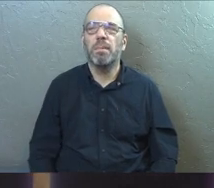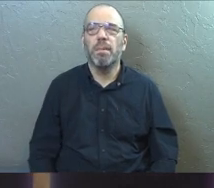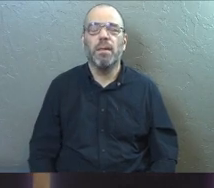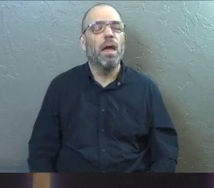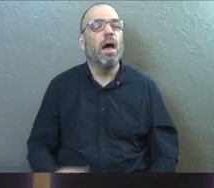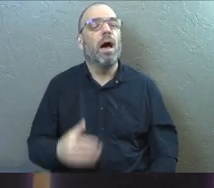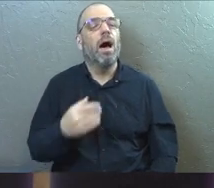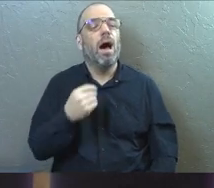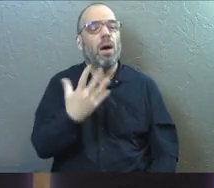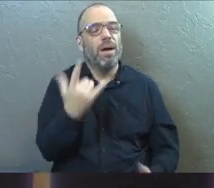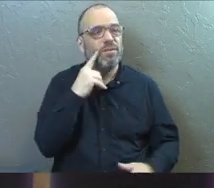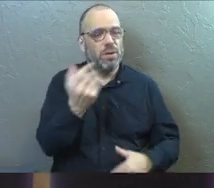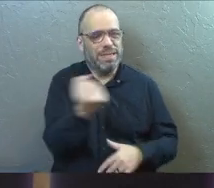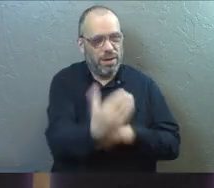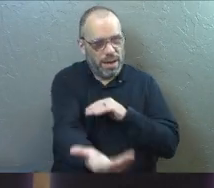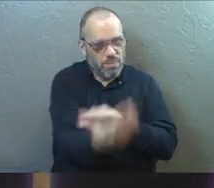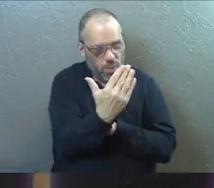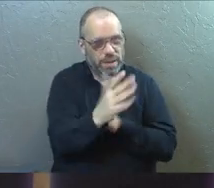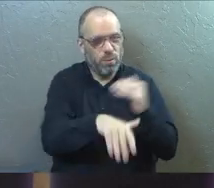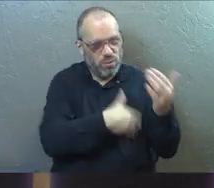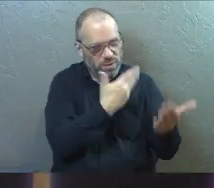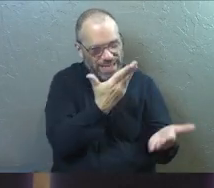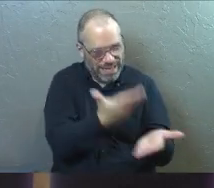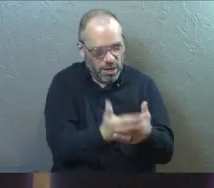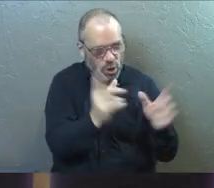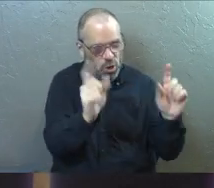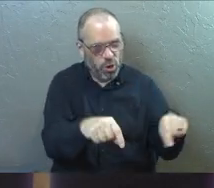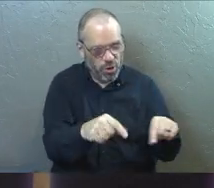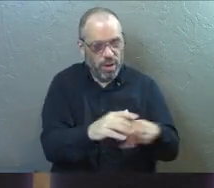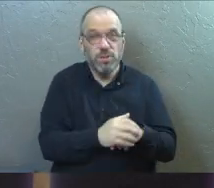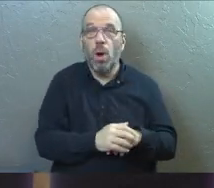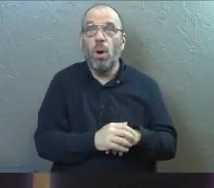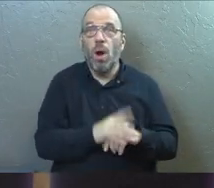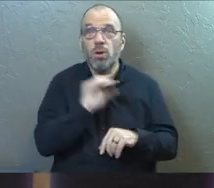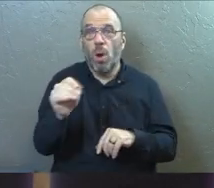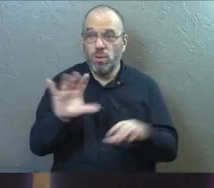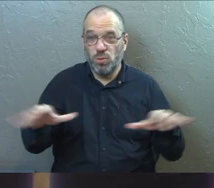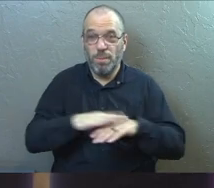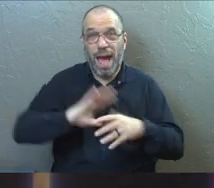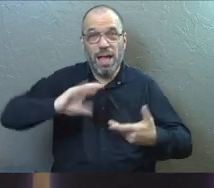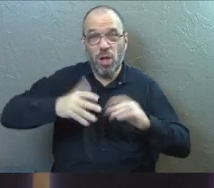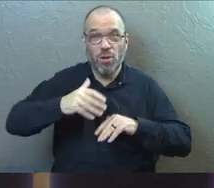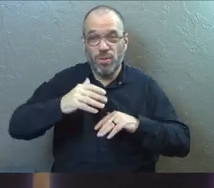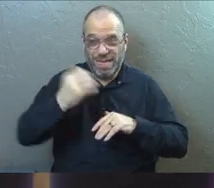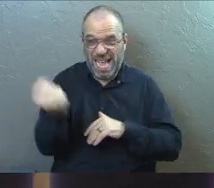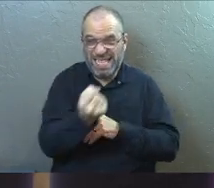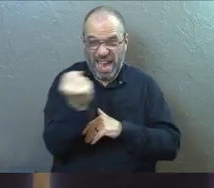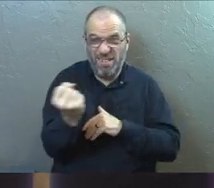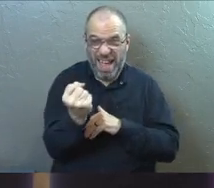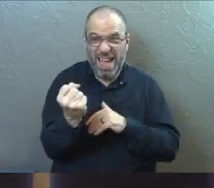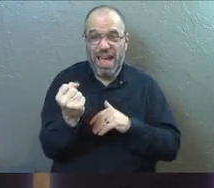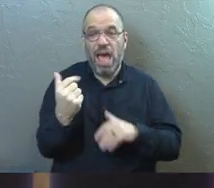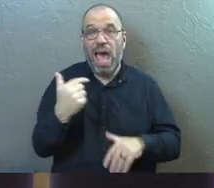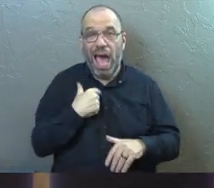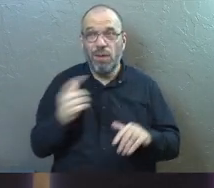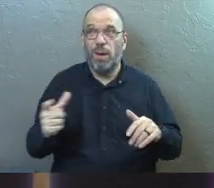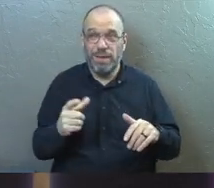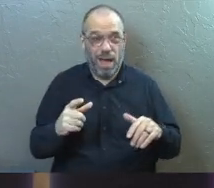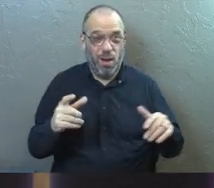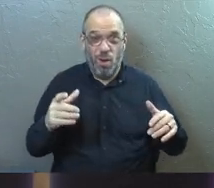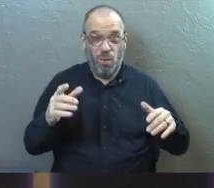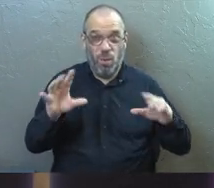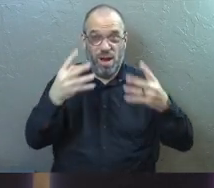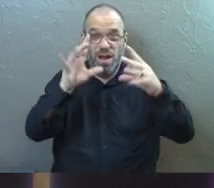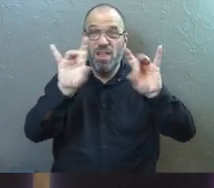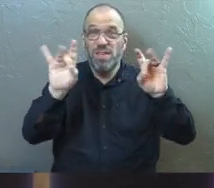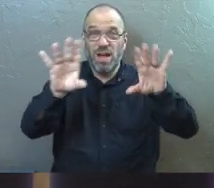He's like, I'll have it waiting for you Saturday morning. So instead of going and doing my laundry that next Saturday, I went out to where the